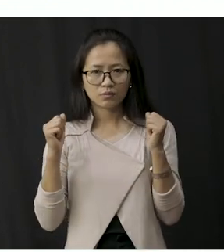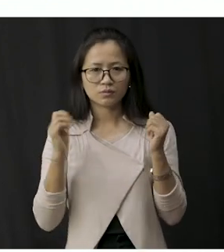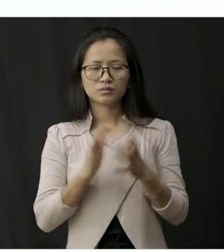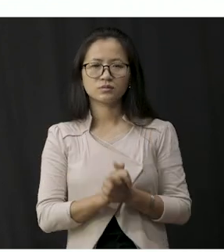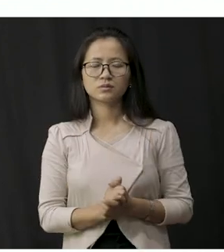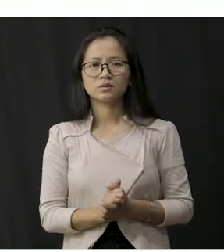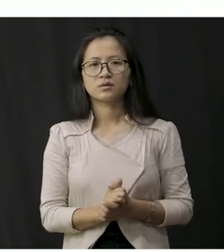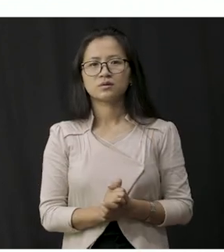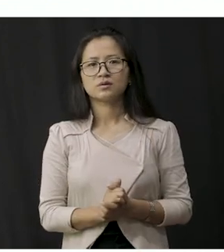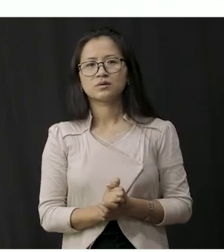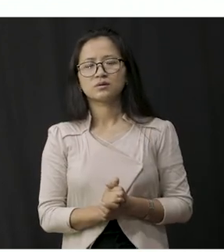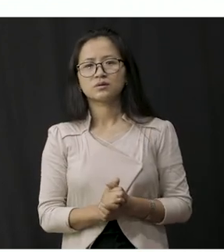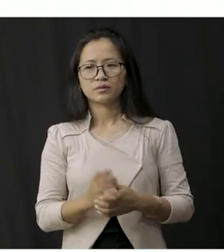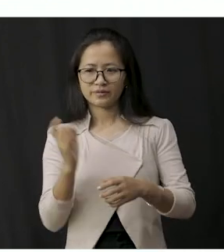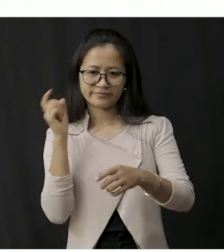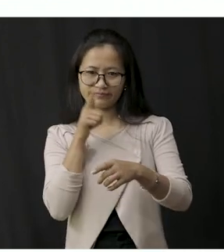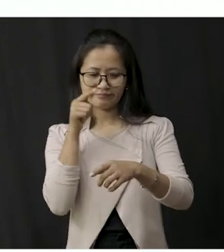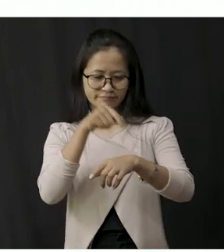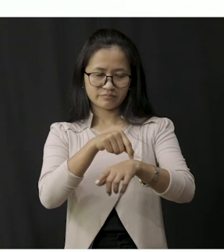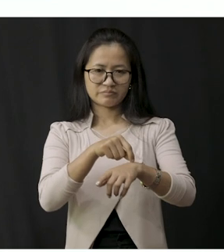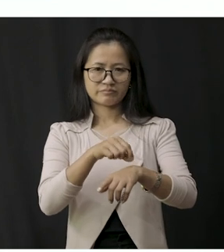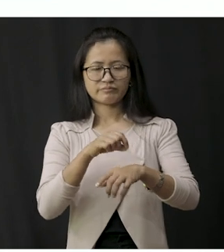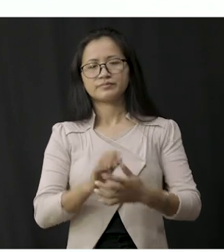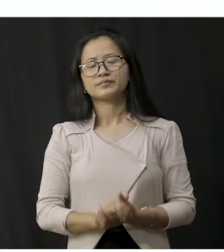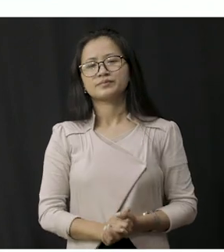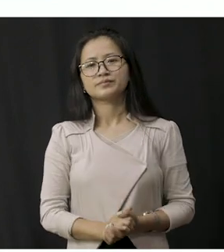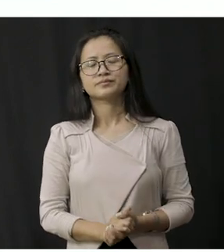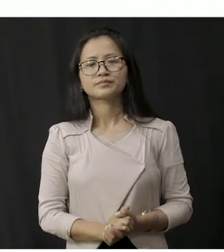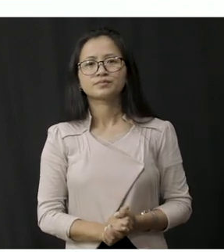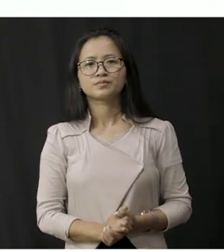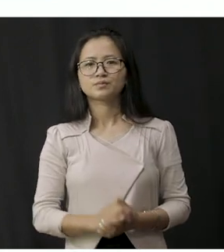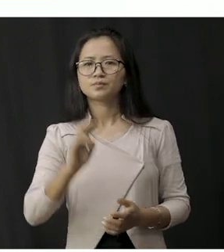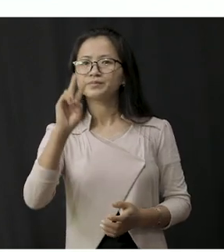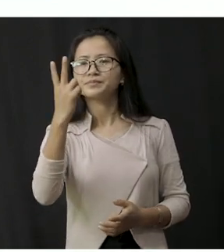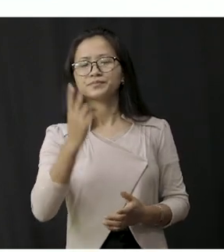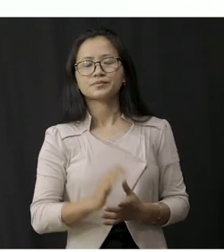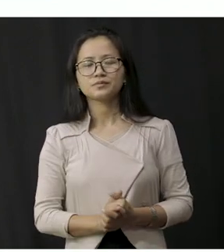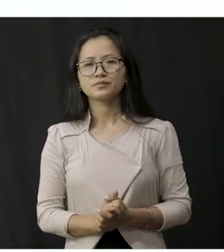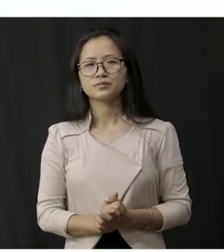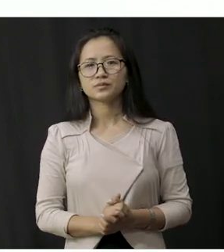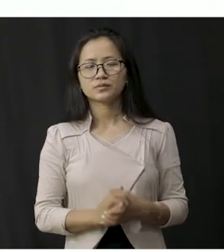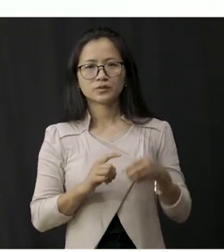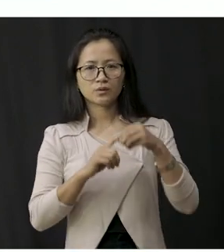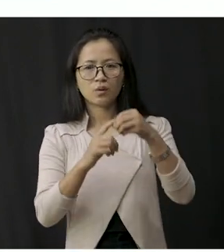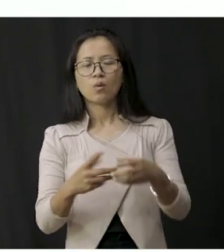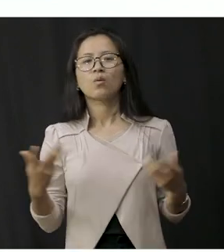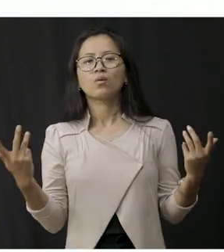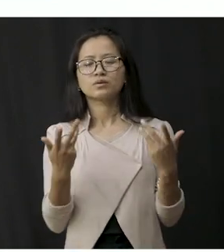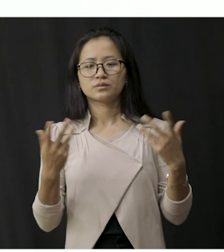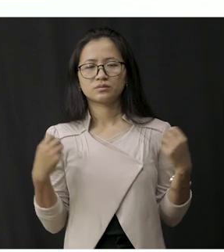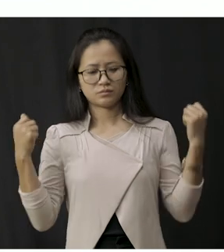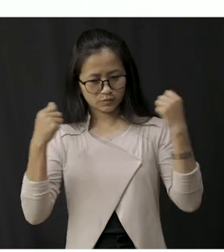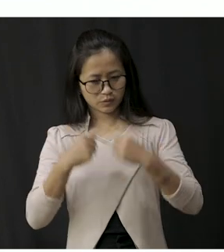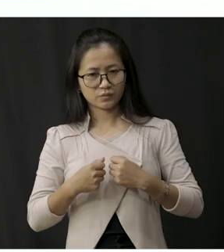and also from the insect bite right now students the second question why do we